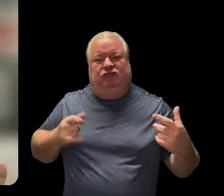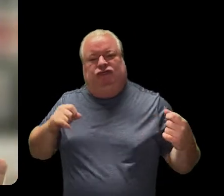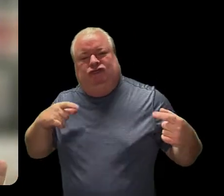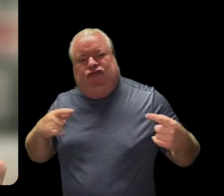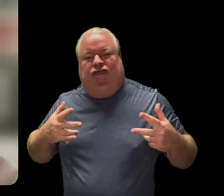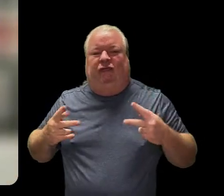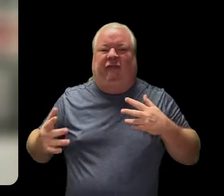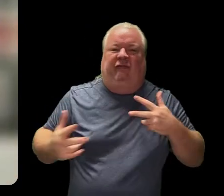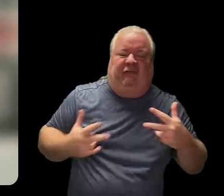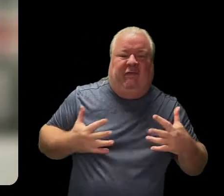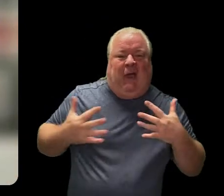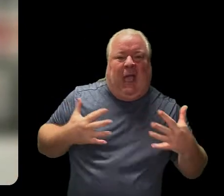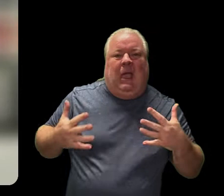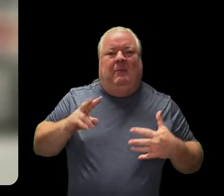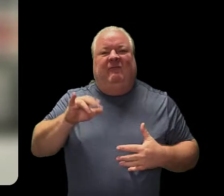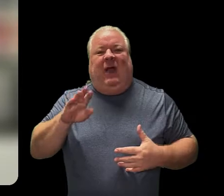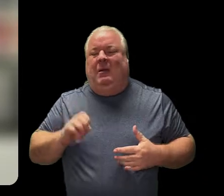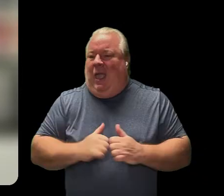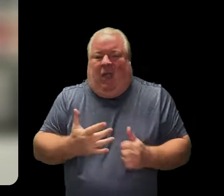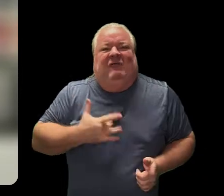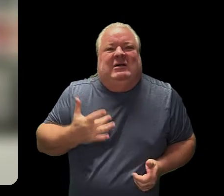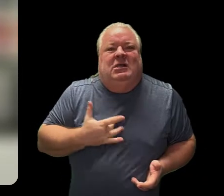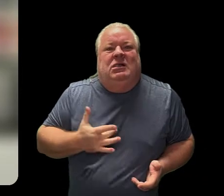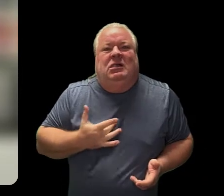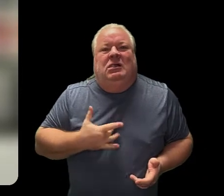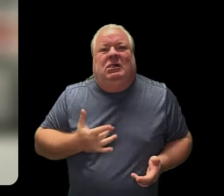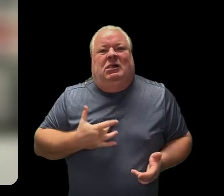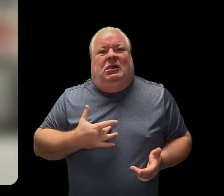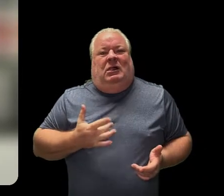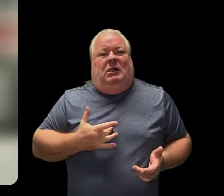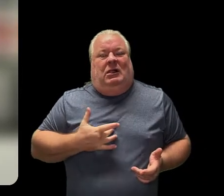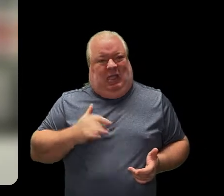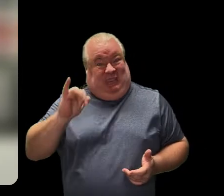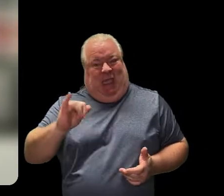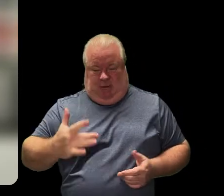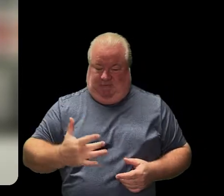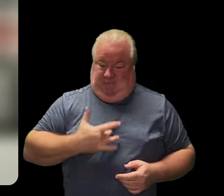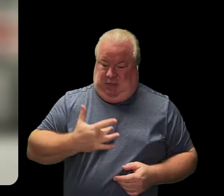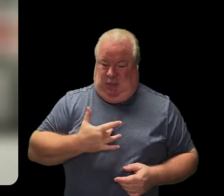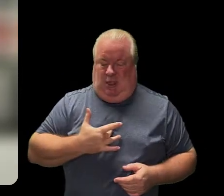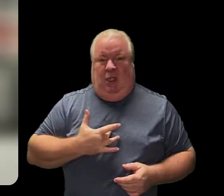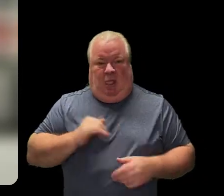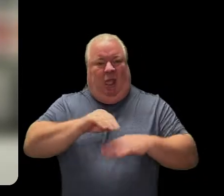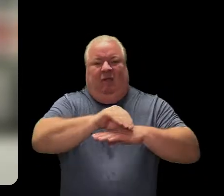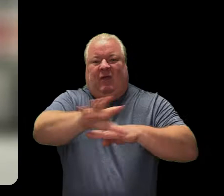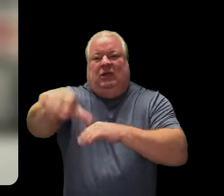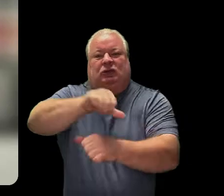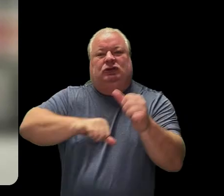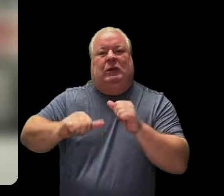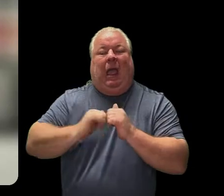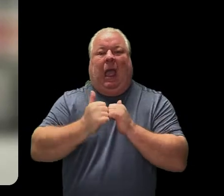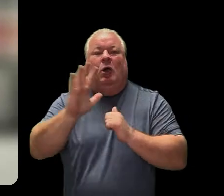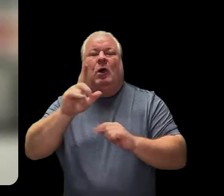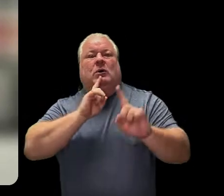Temple. How we feel when we're here has a lot to do with everybody's